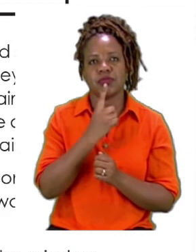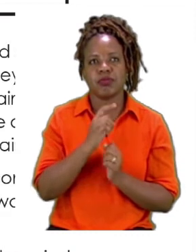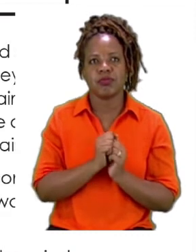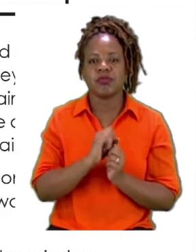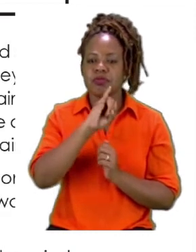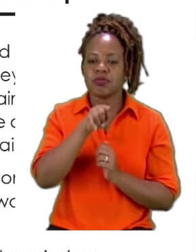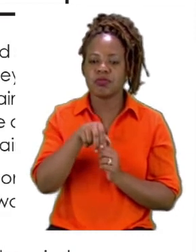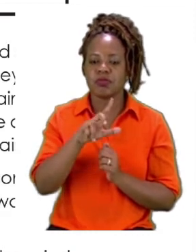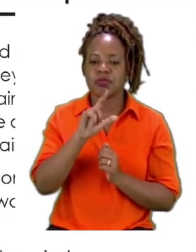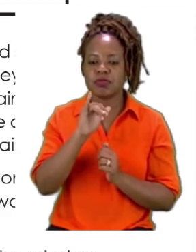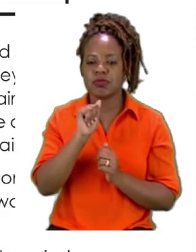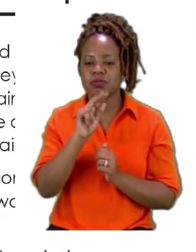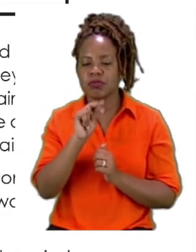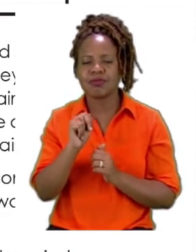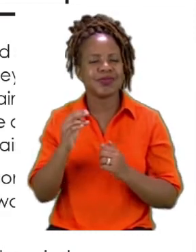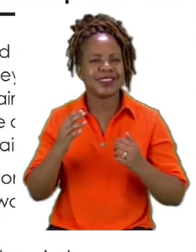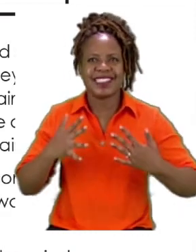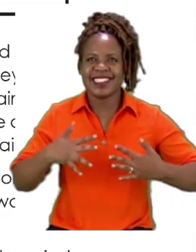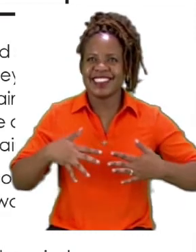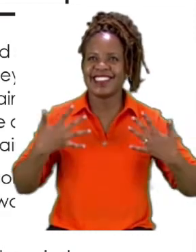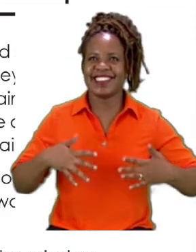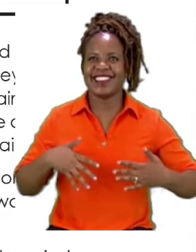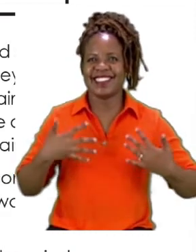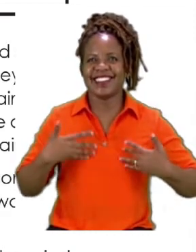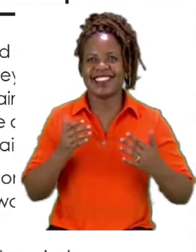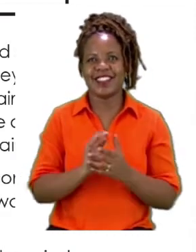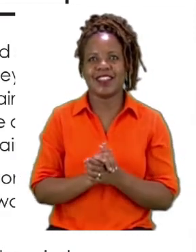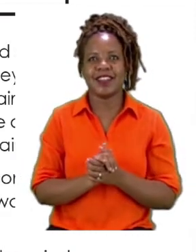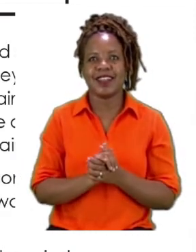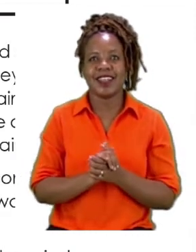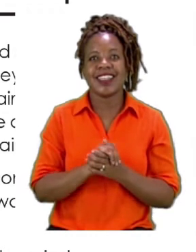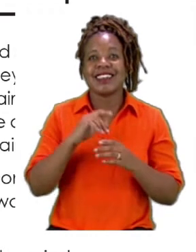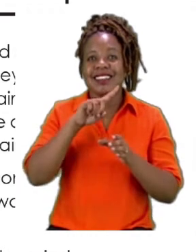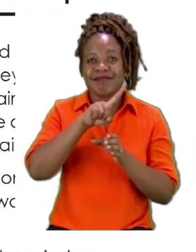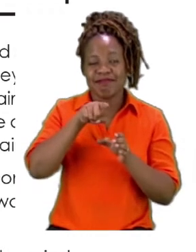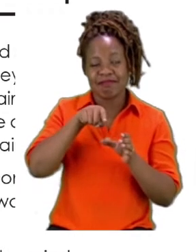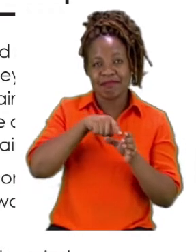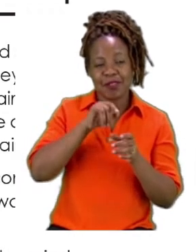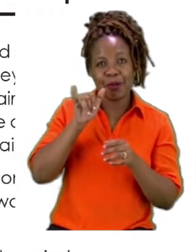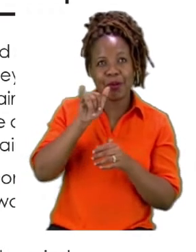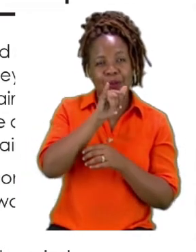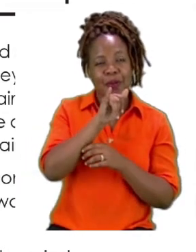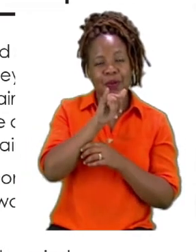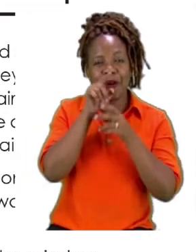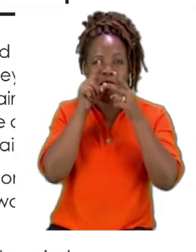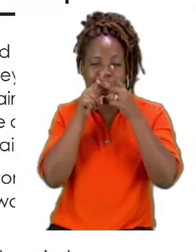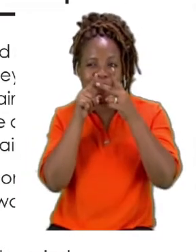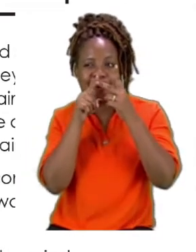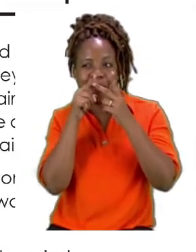excited. Juliana they were in the airplane. Juliana looked through the window.